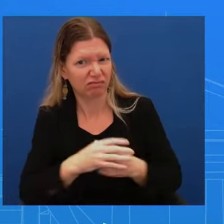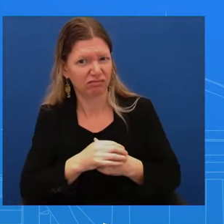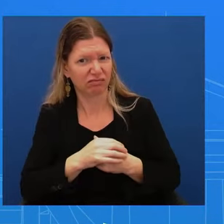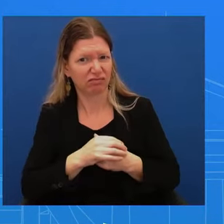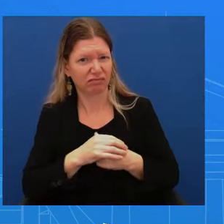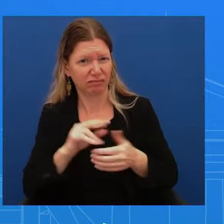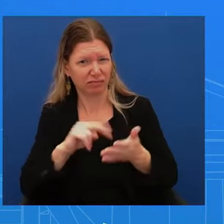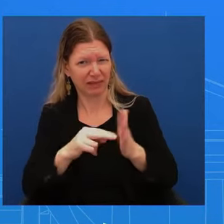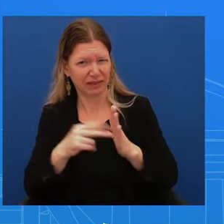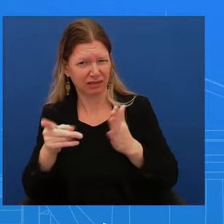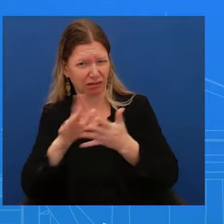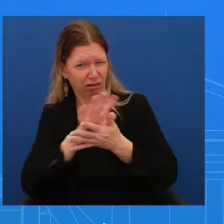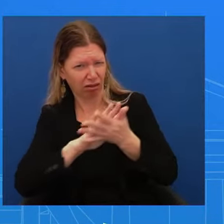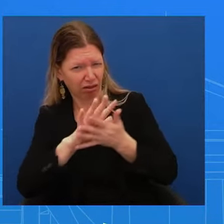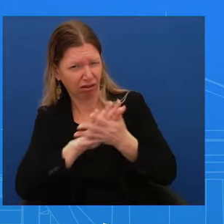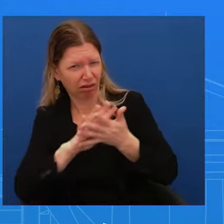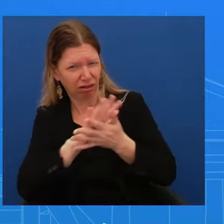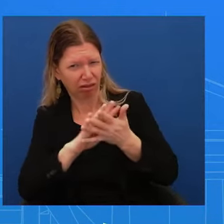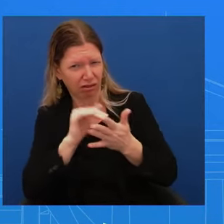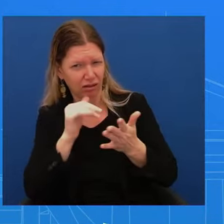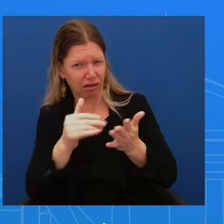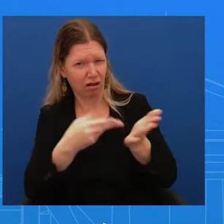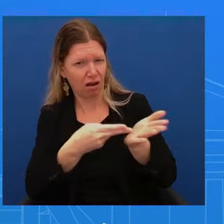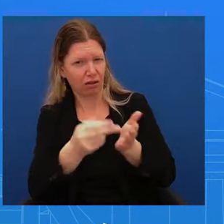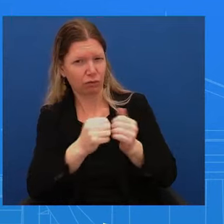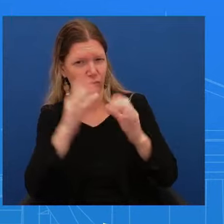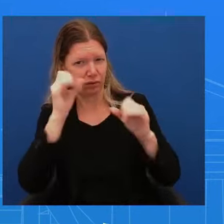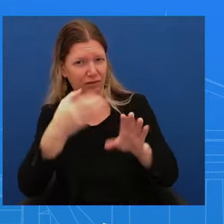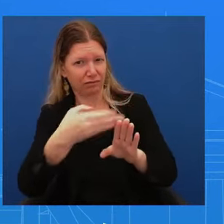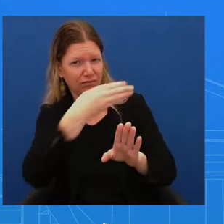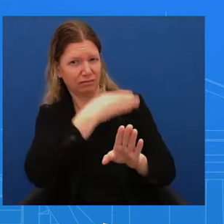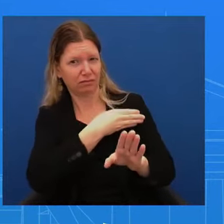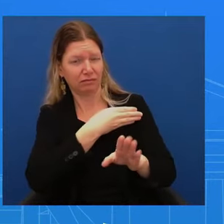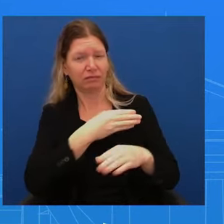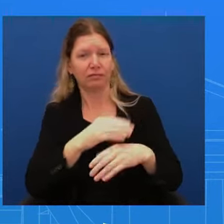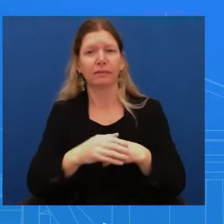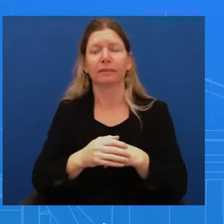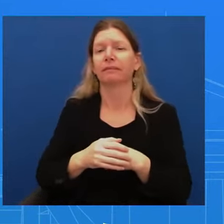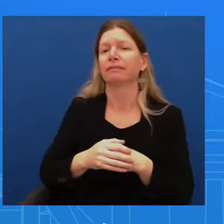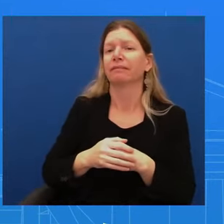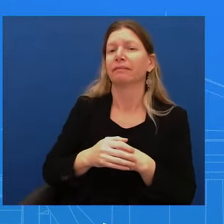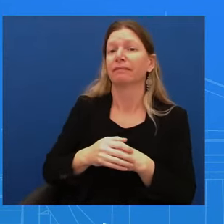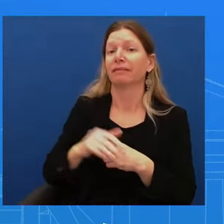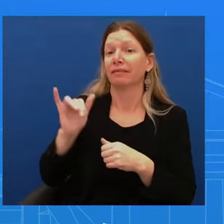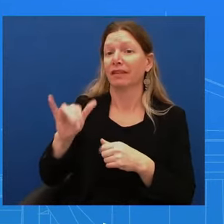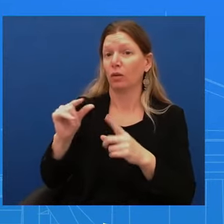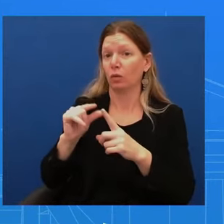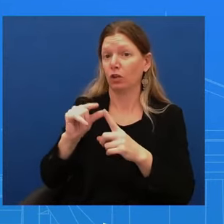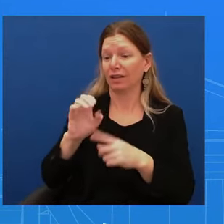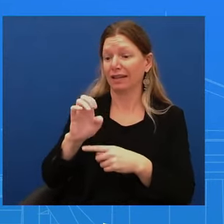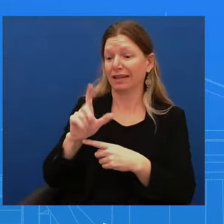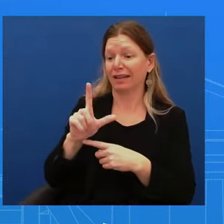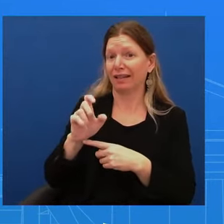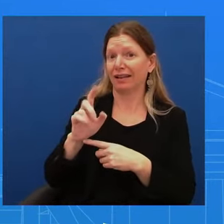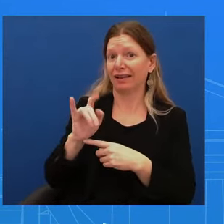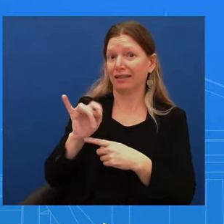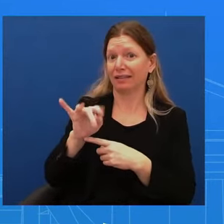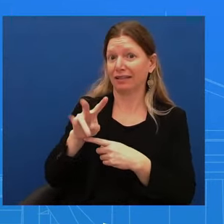Pentagon assessment. That was the wording chosen by the two doctors. But isn't it misleading for the Pentagon to put that forward?